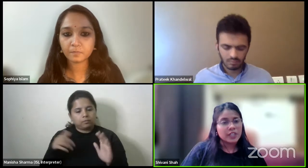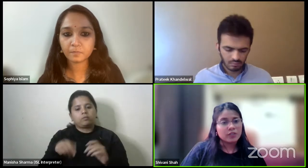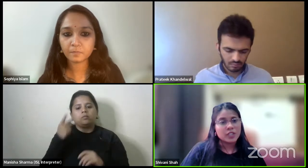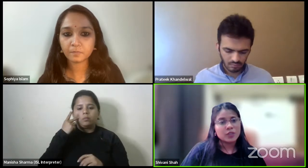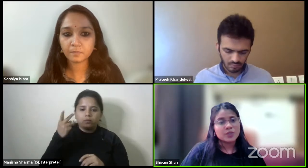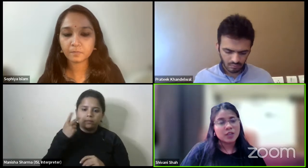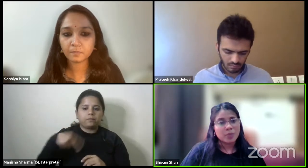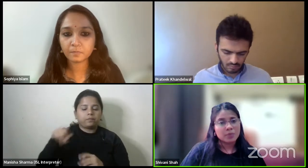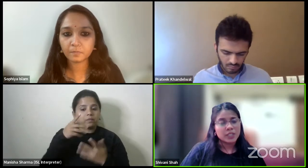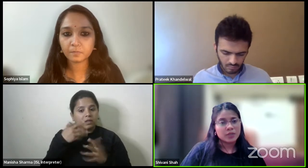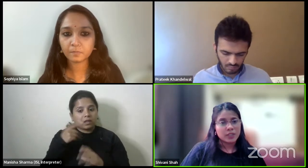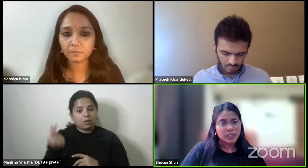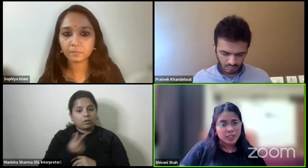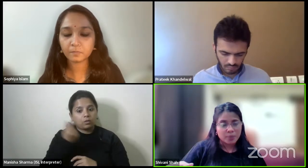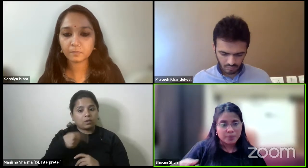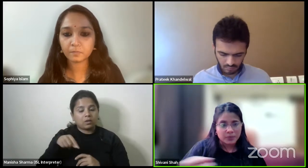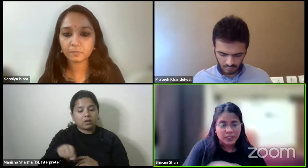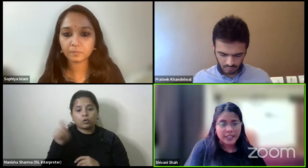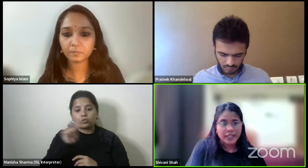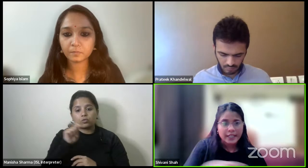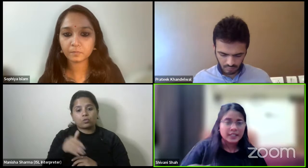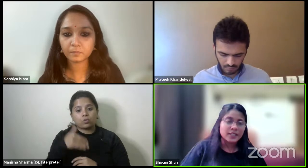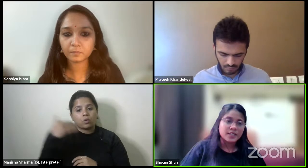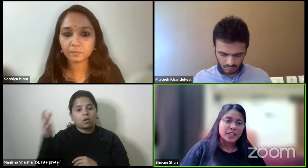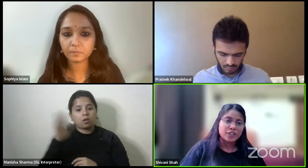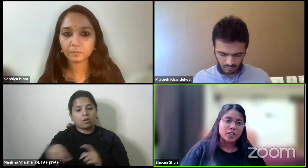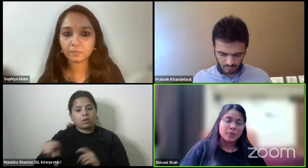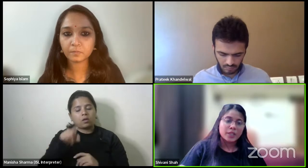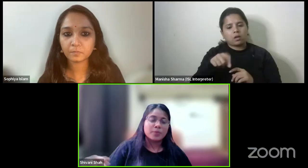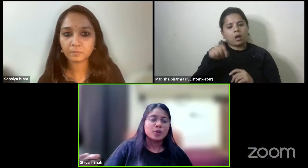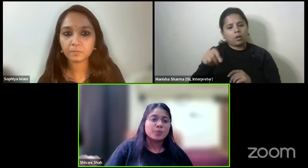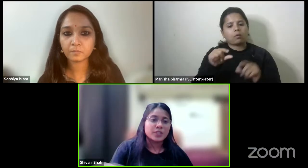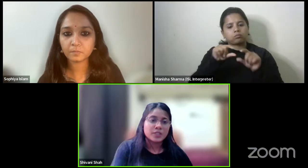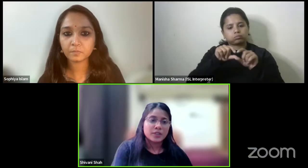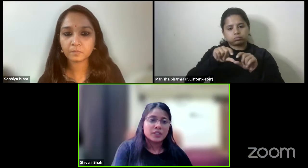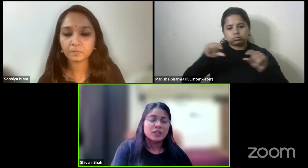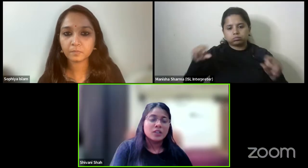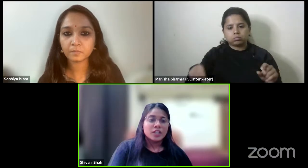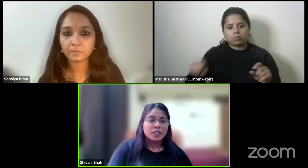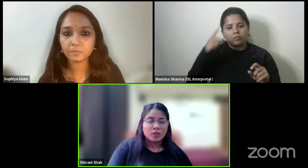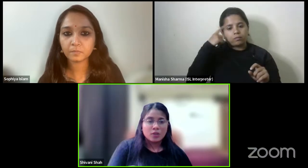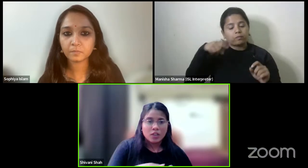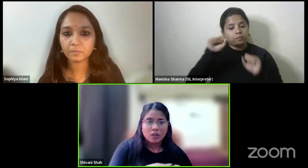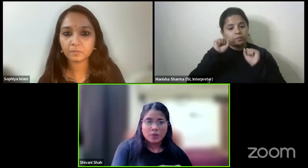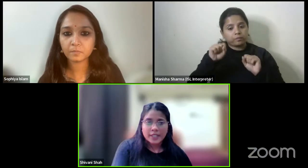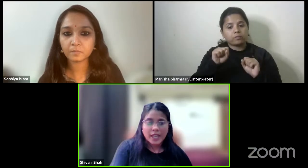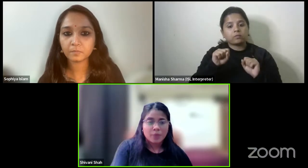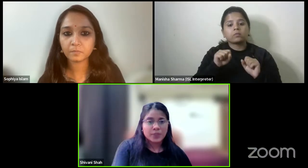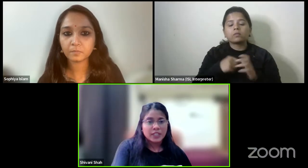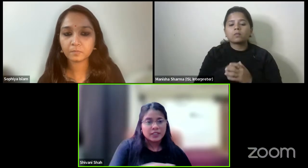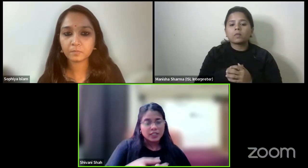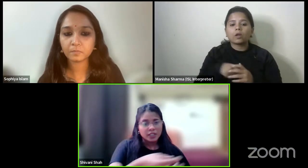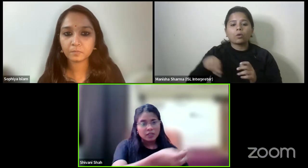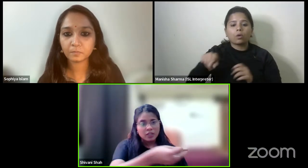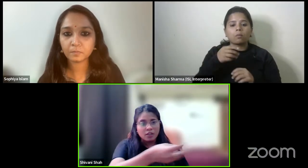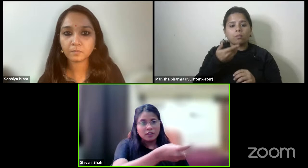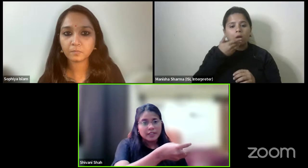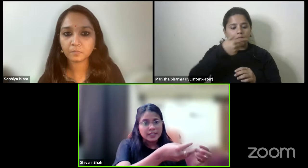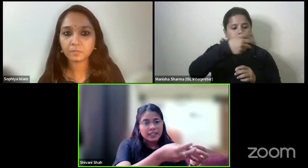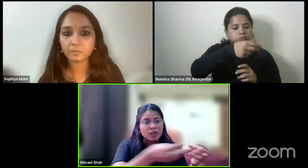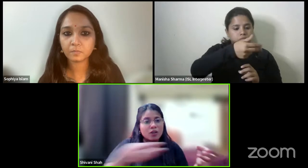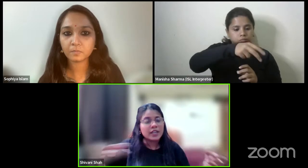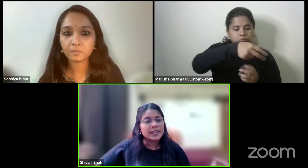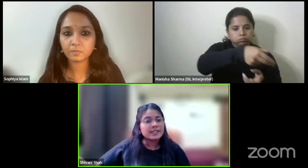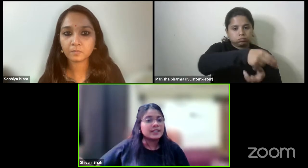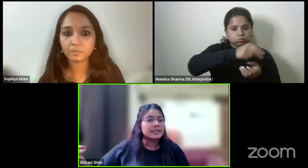and whenever they're using a public toilet they'll get get that cylindrical pipe out put it on the you know uh tap or anything and uh